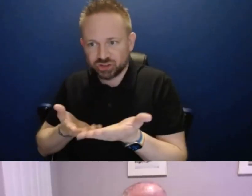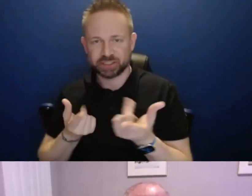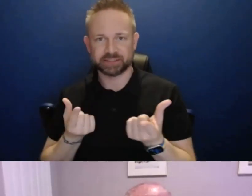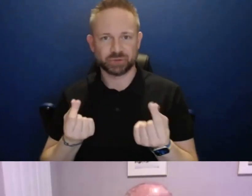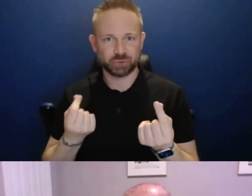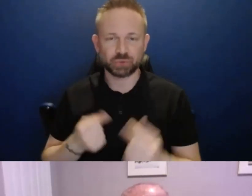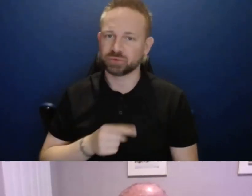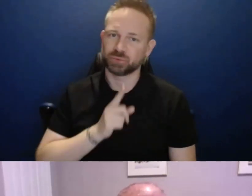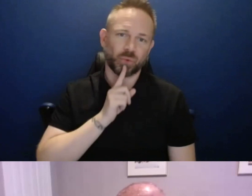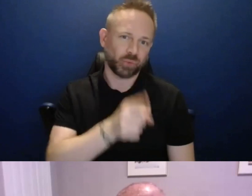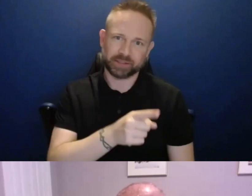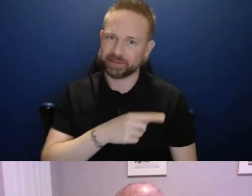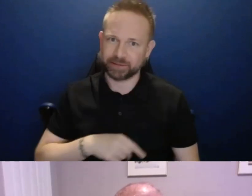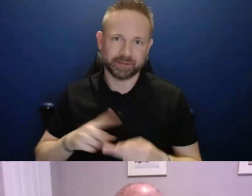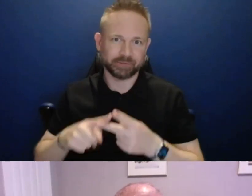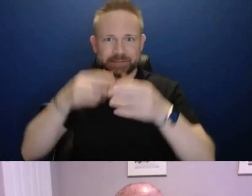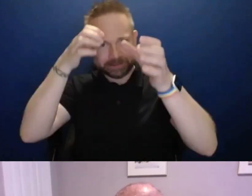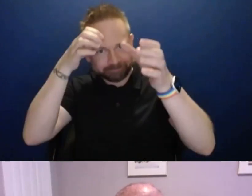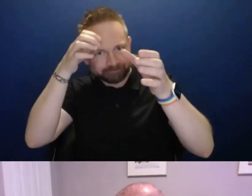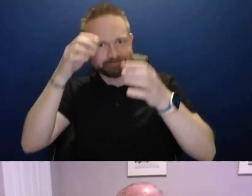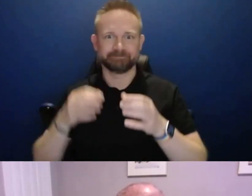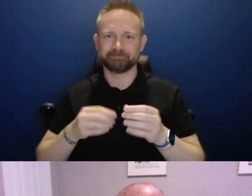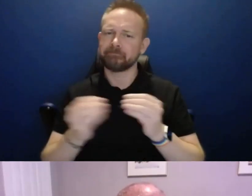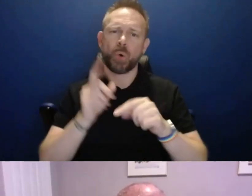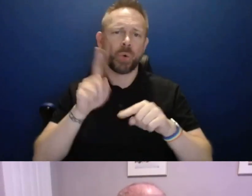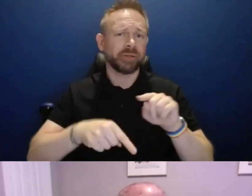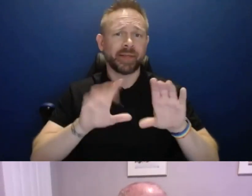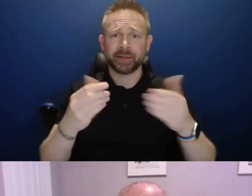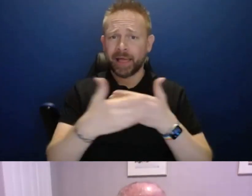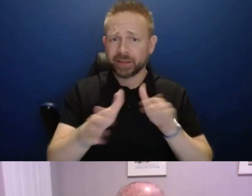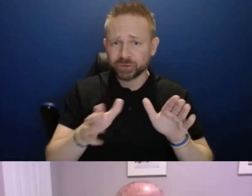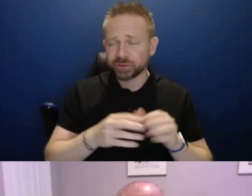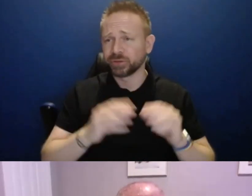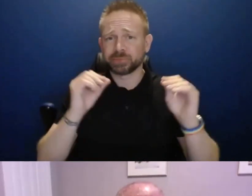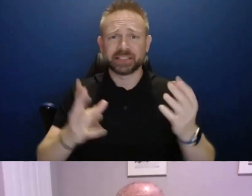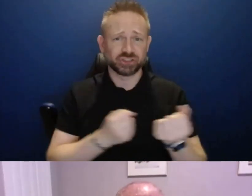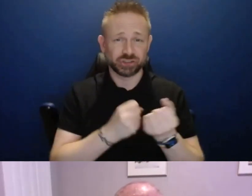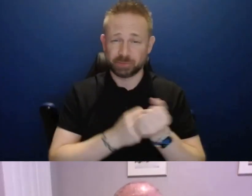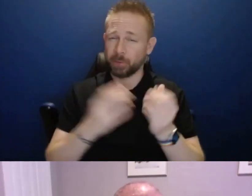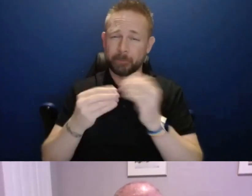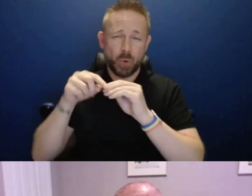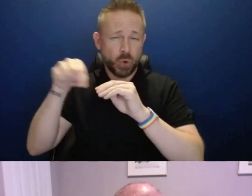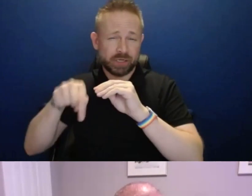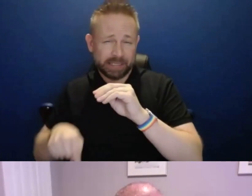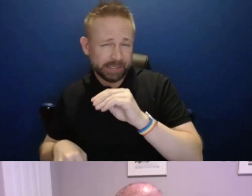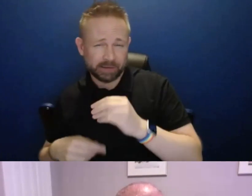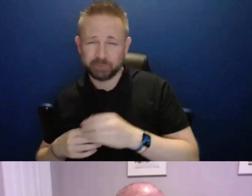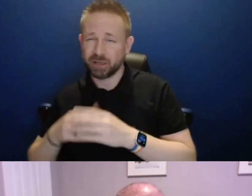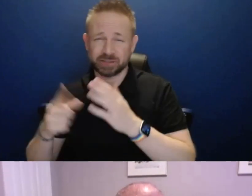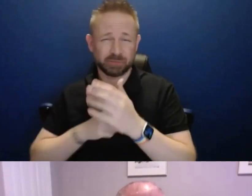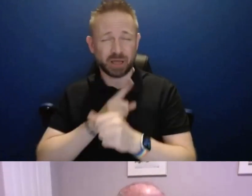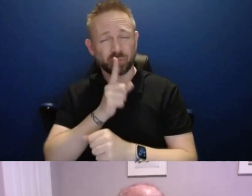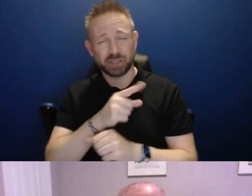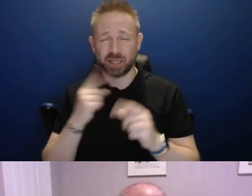well beyond the standard classroom support or the teaching support or remote delivery. Sometimes there are the complex other